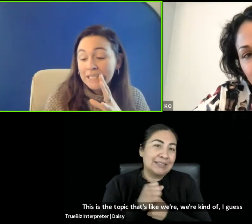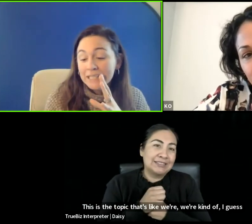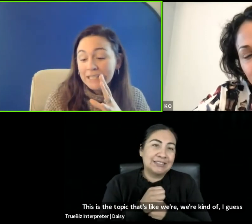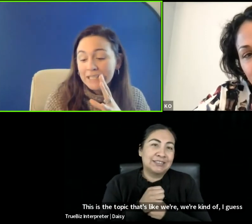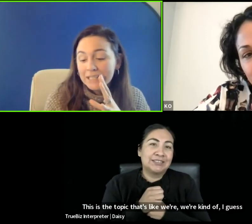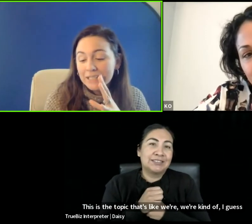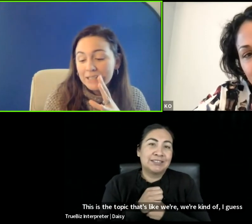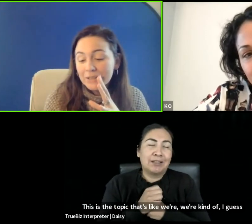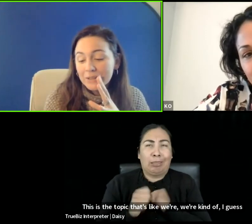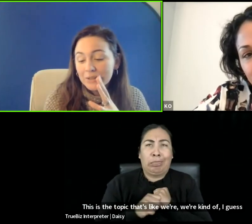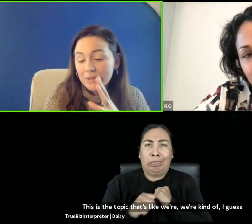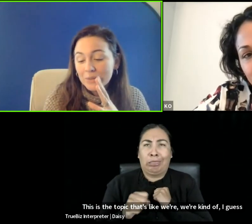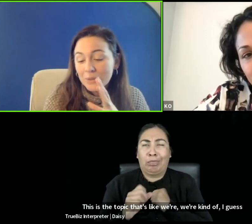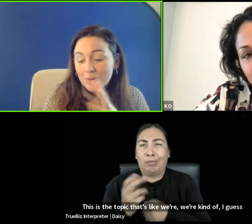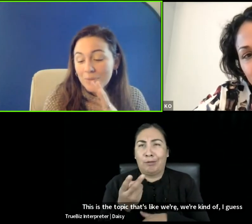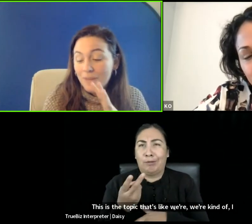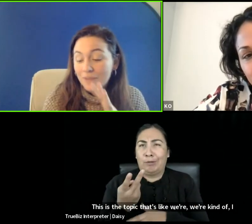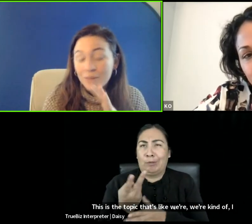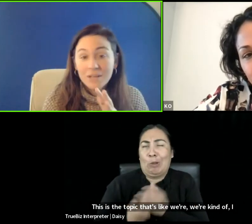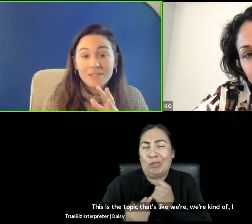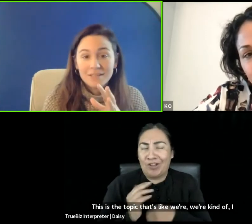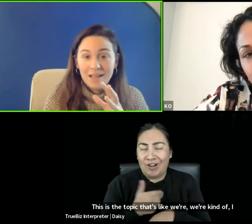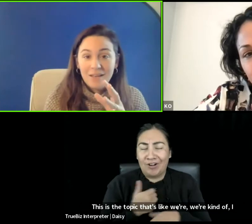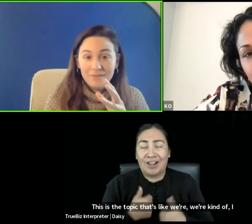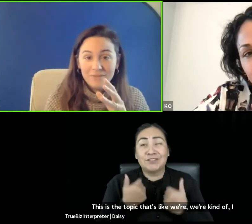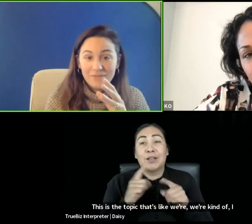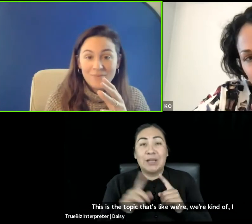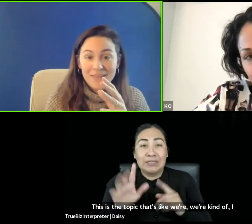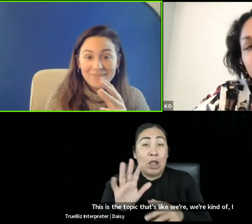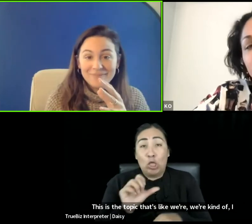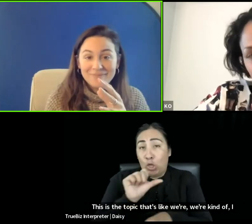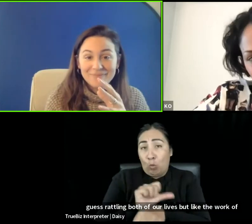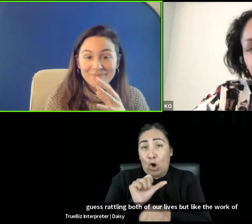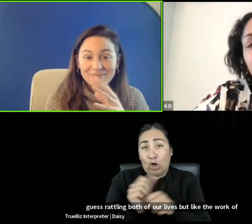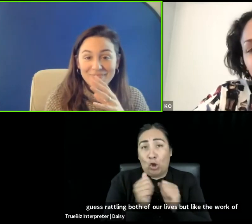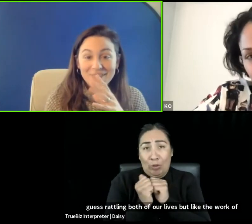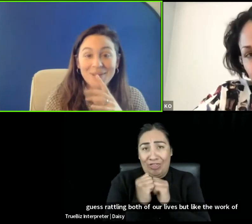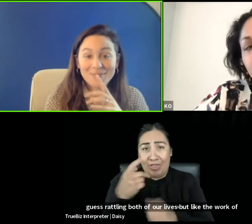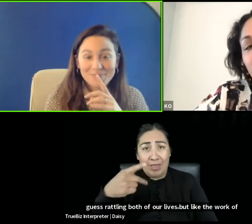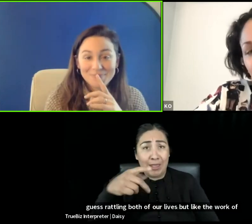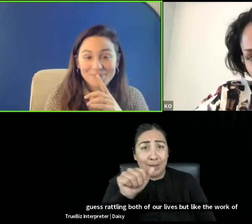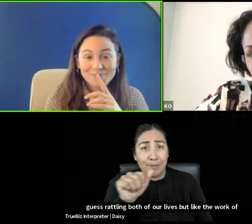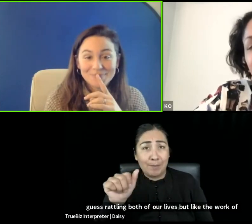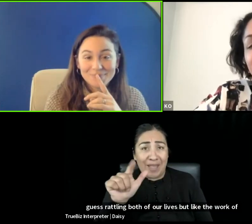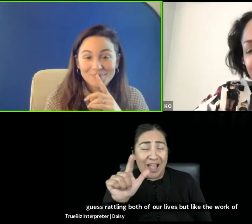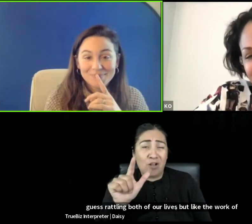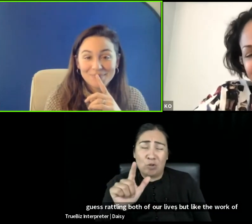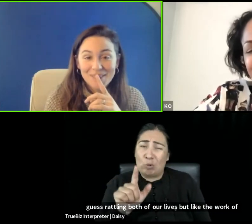the work with pal very much does that for me as well.